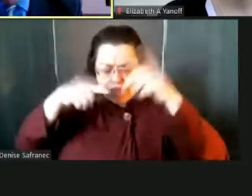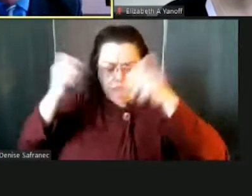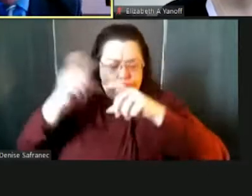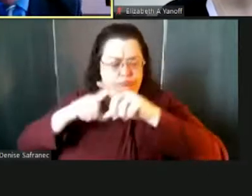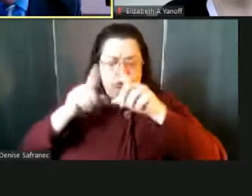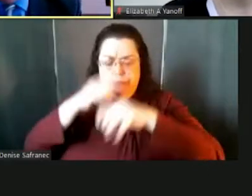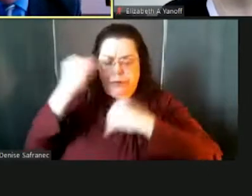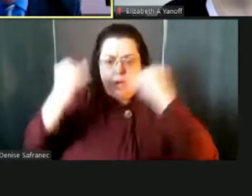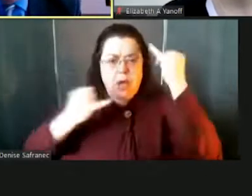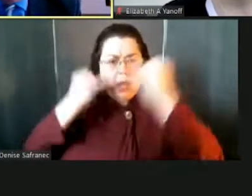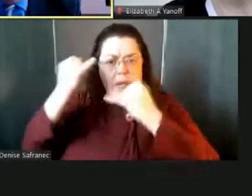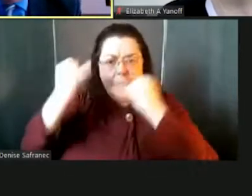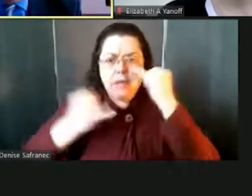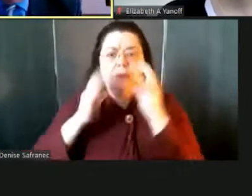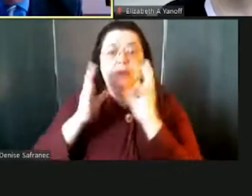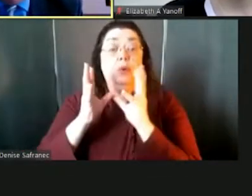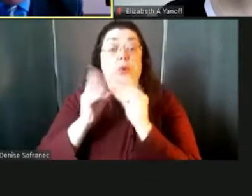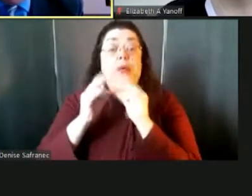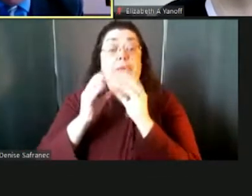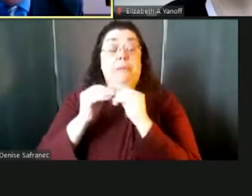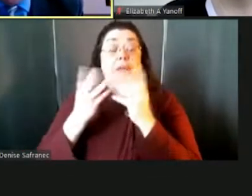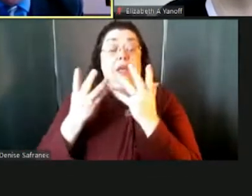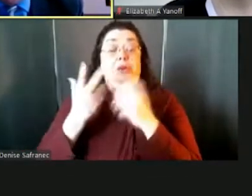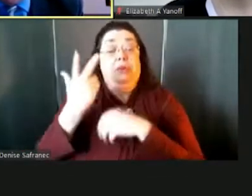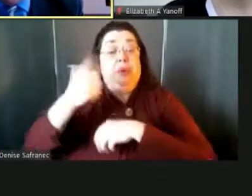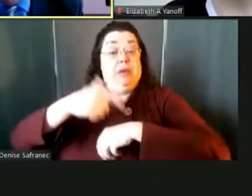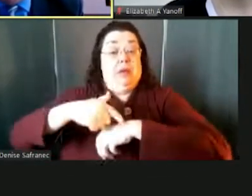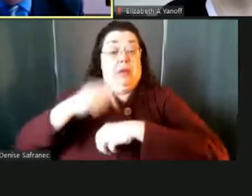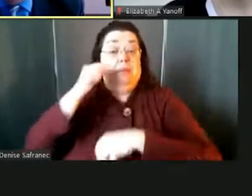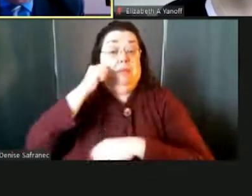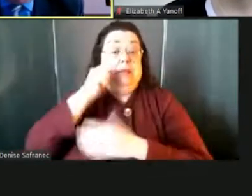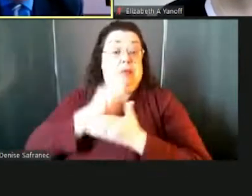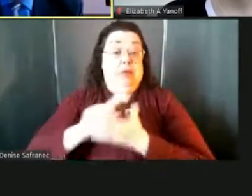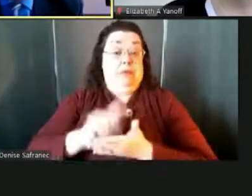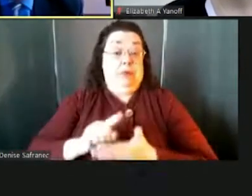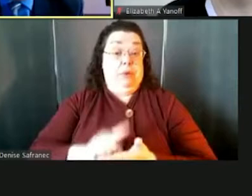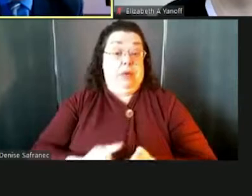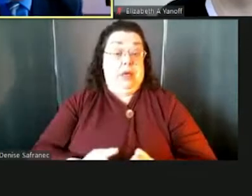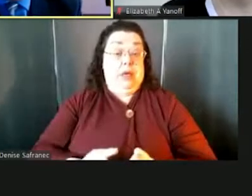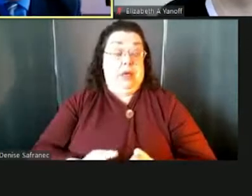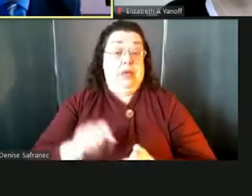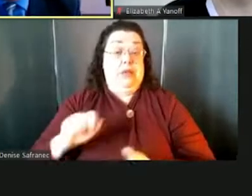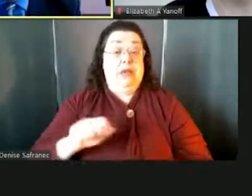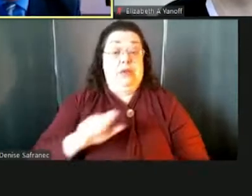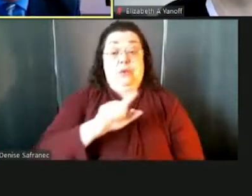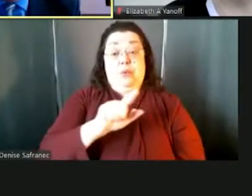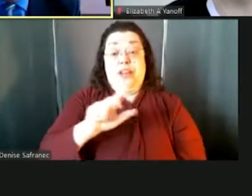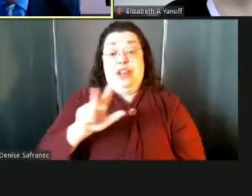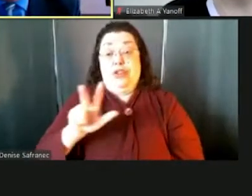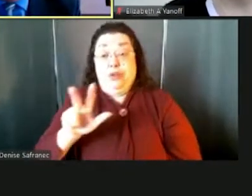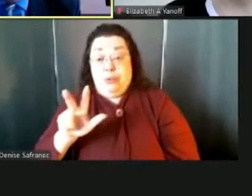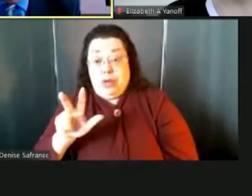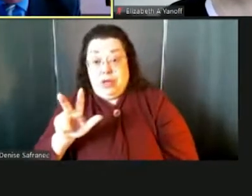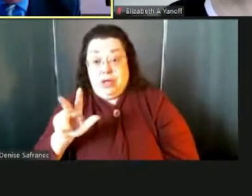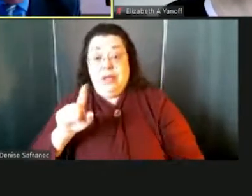we're meeting about three days a week, uh, uh, to, and that's 23 component districts of the Questar BOCES across three counties.